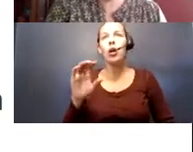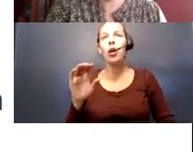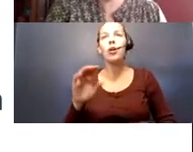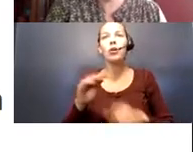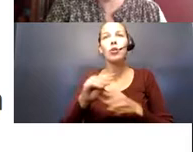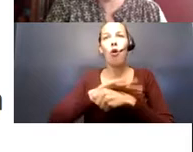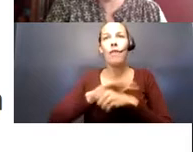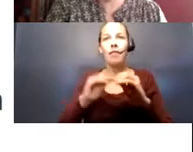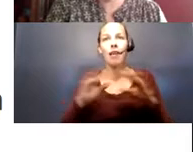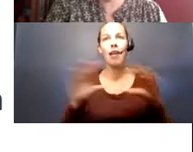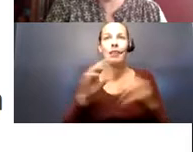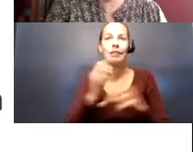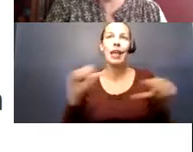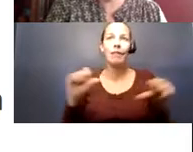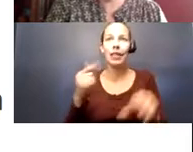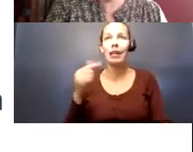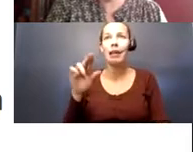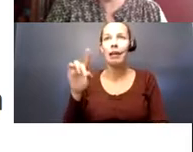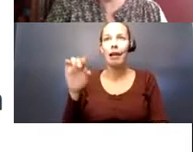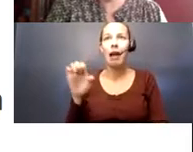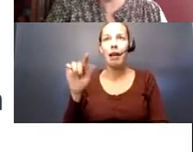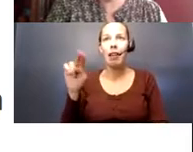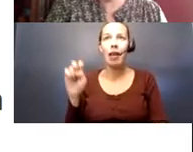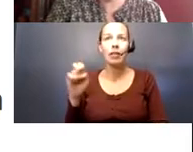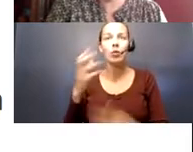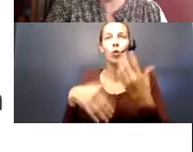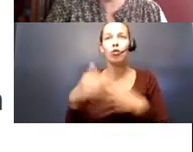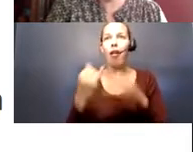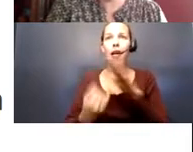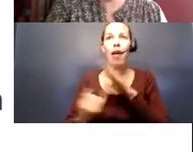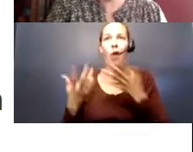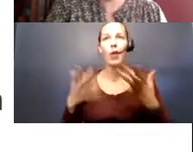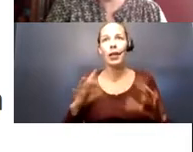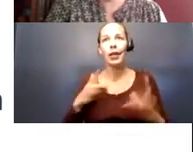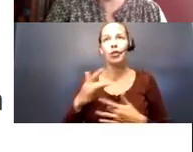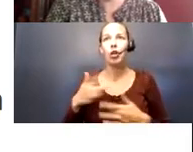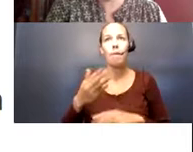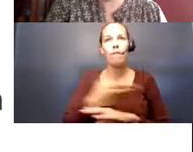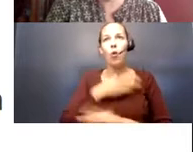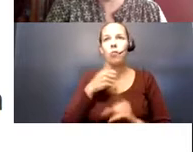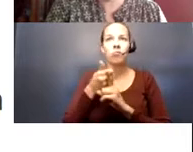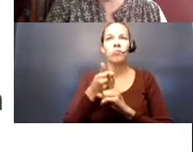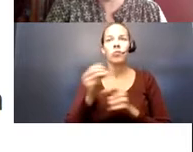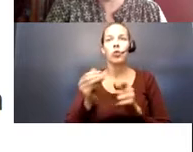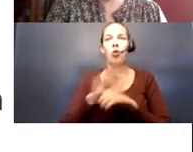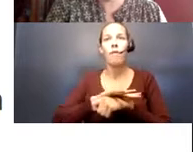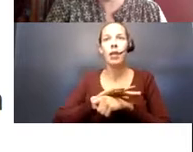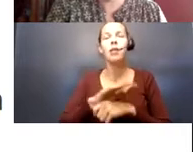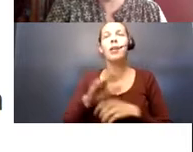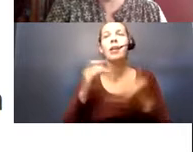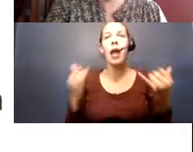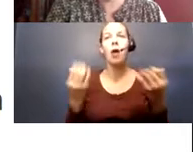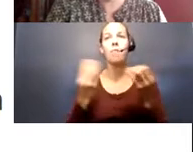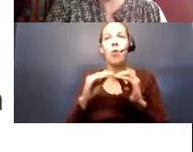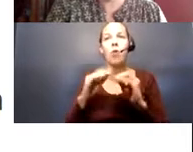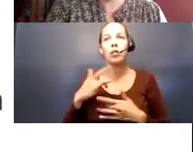guidelines. So, social isolation was already a concern before COVID hit. Now, it's even a greater concern